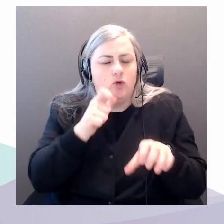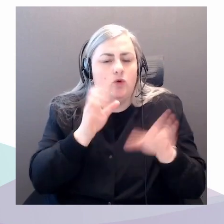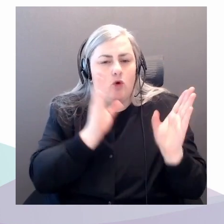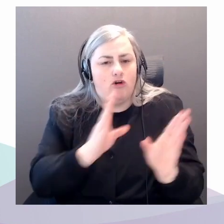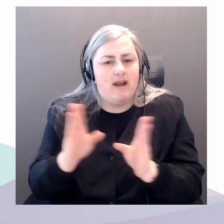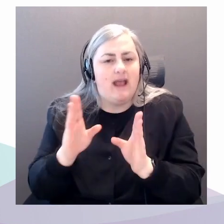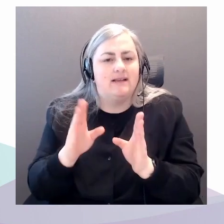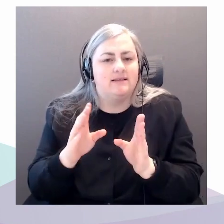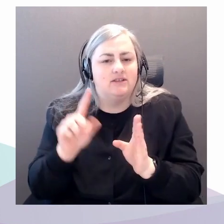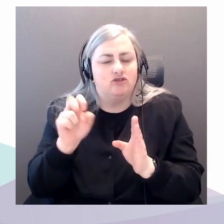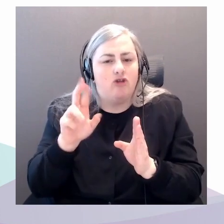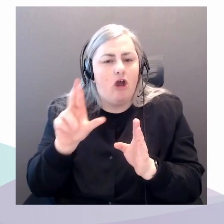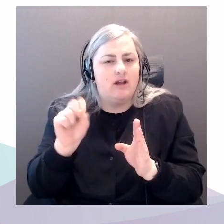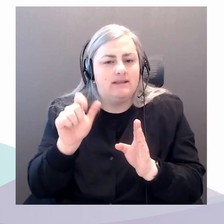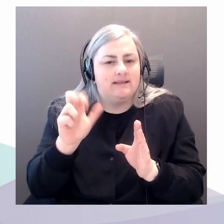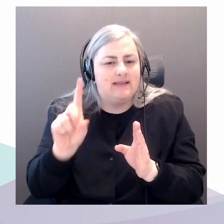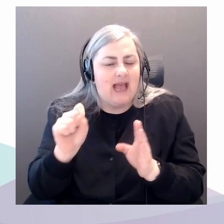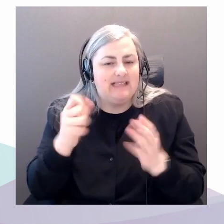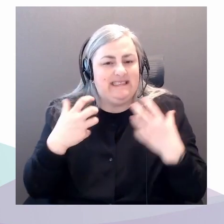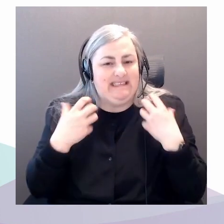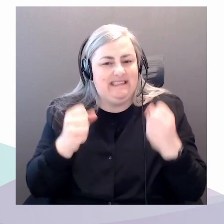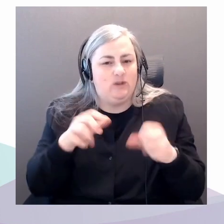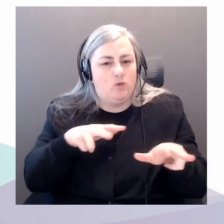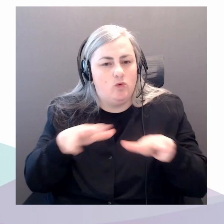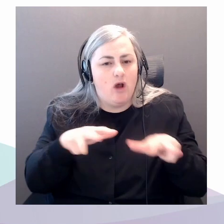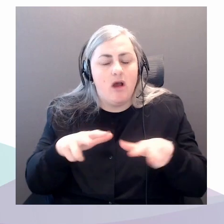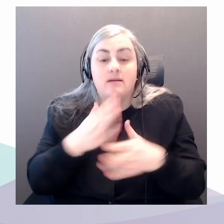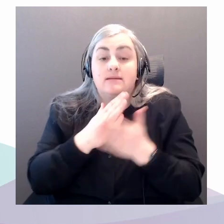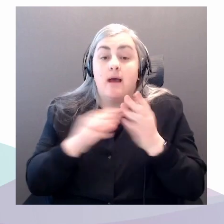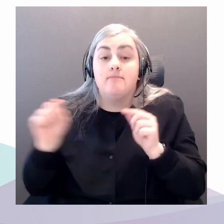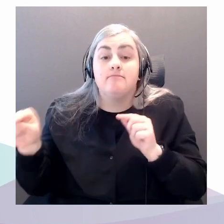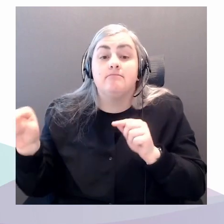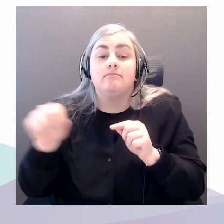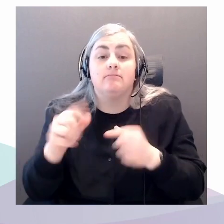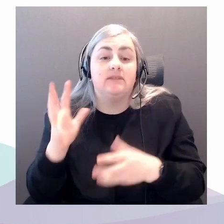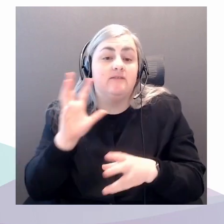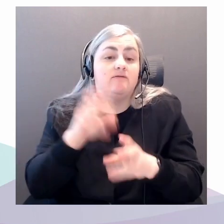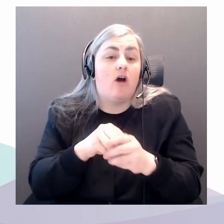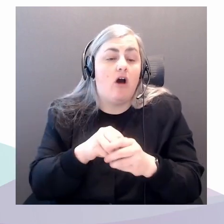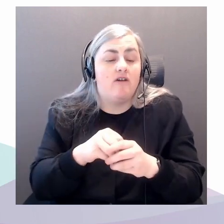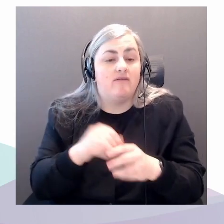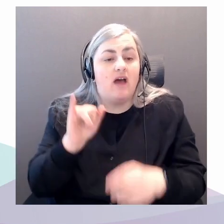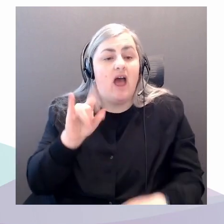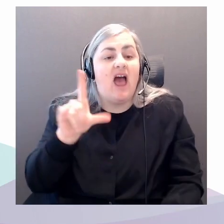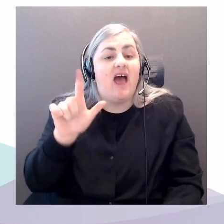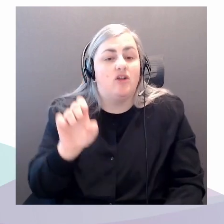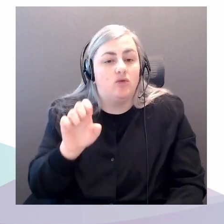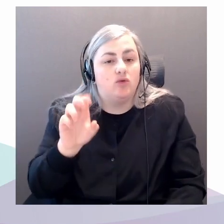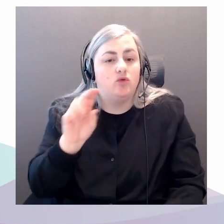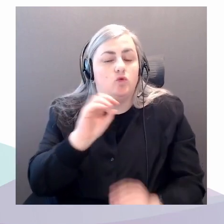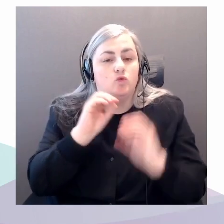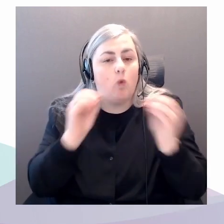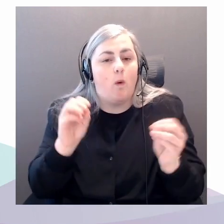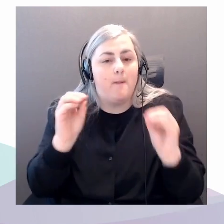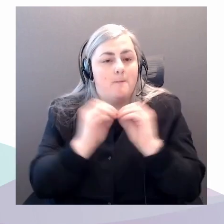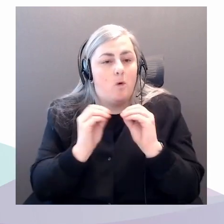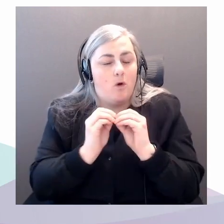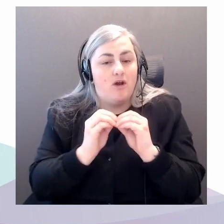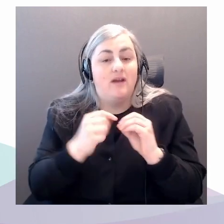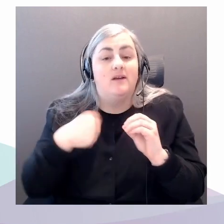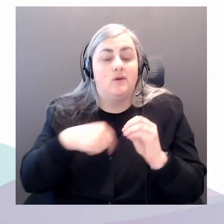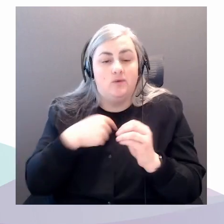some of them would become part of Idle No More that I was in conversation with. You and I met, and we talked about our shared research interests.